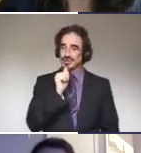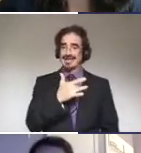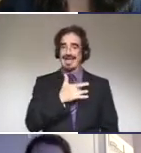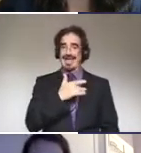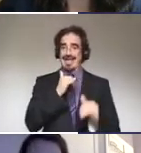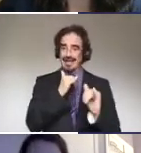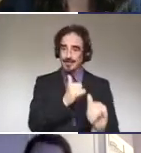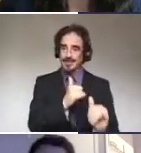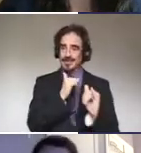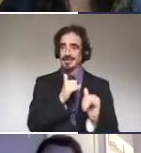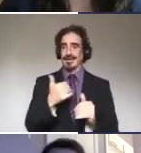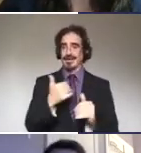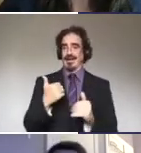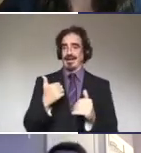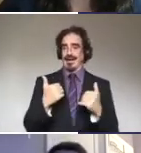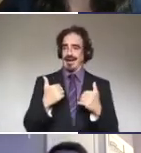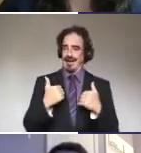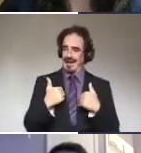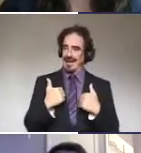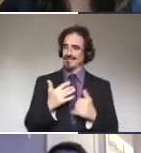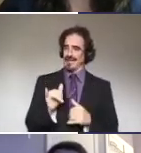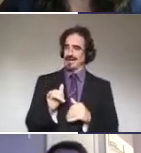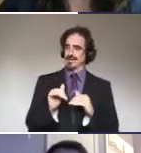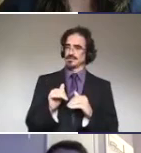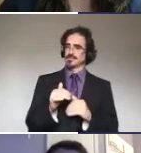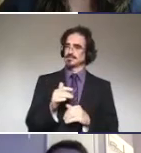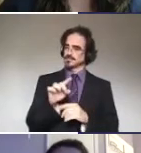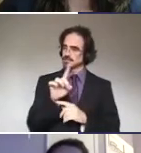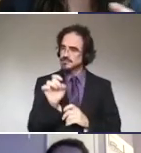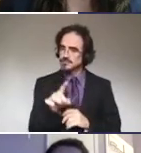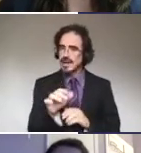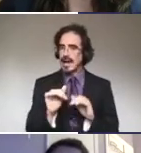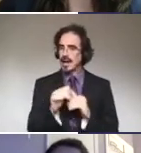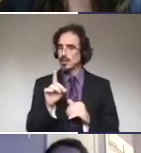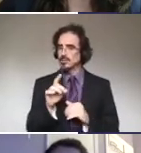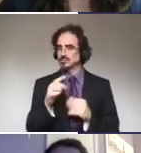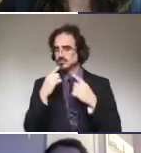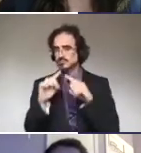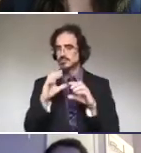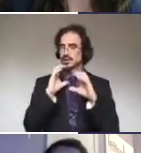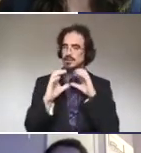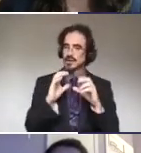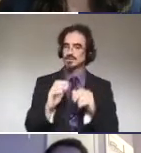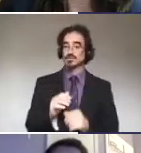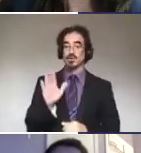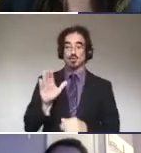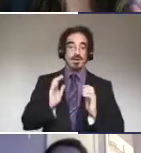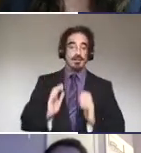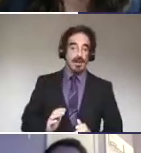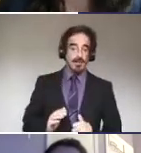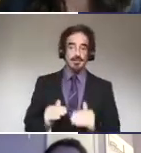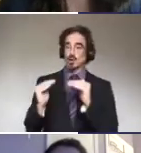going on, how you're communicating. And just remember, ask them what they need to communicate with you, whether it be your client, your co-worker,